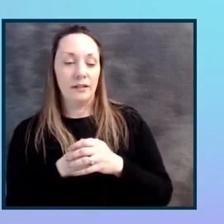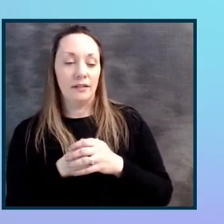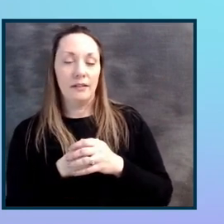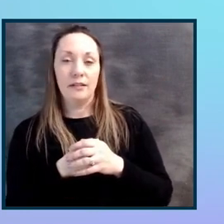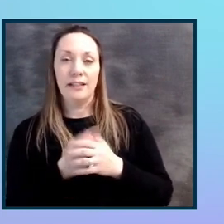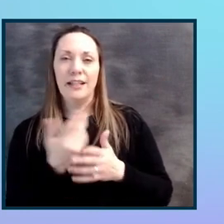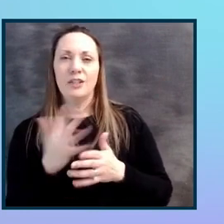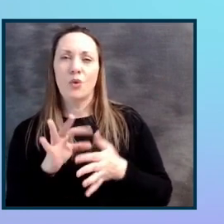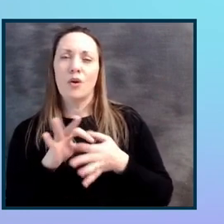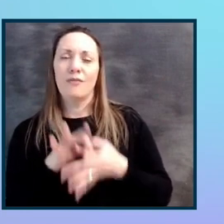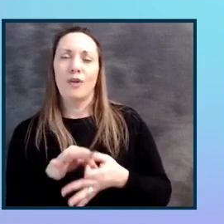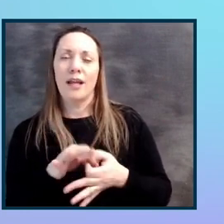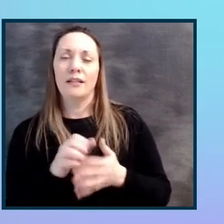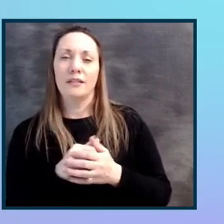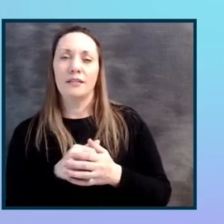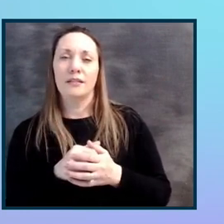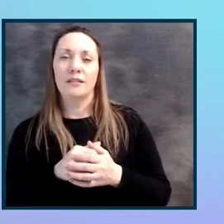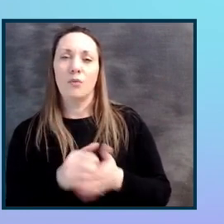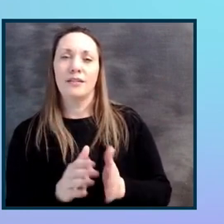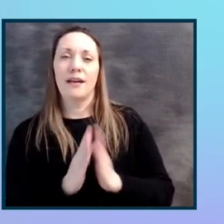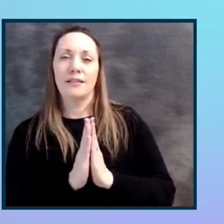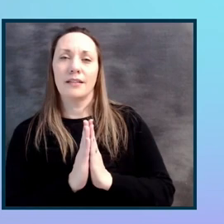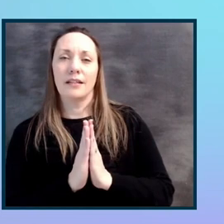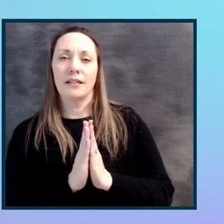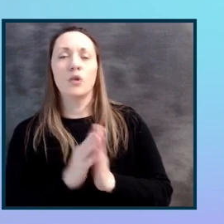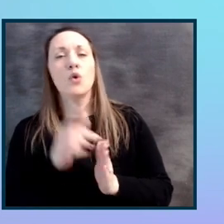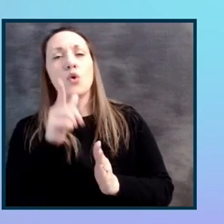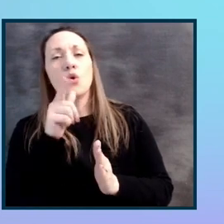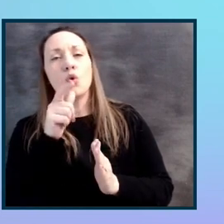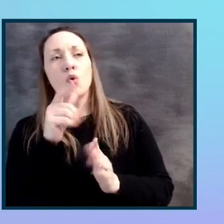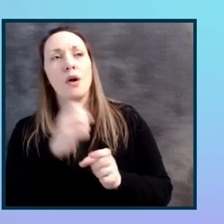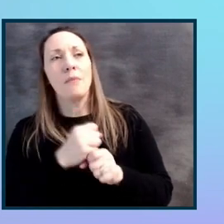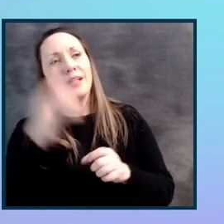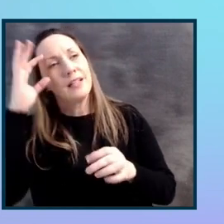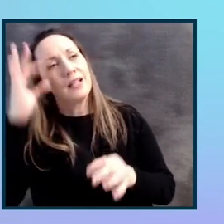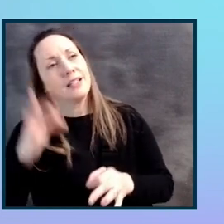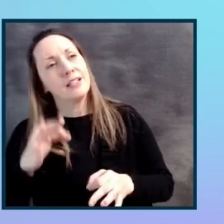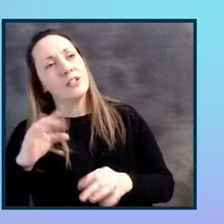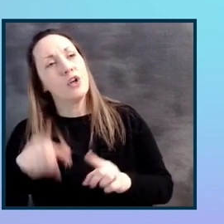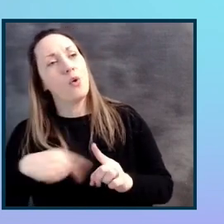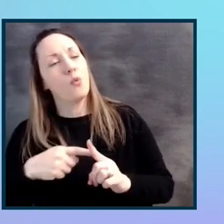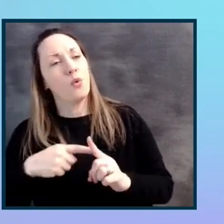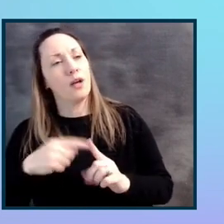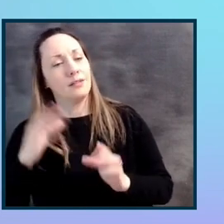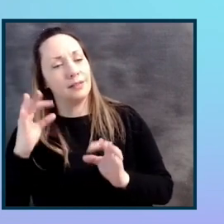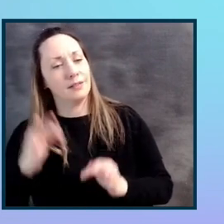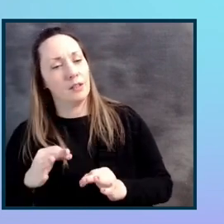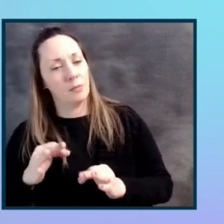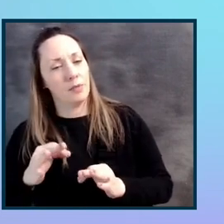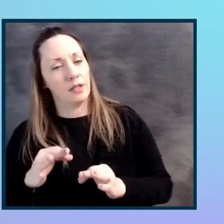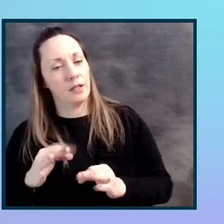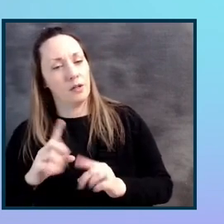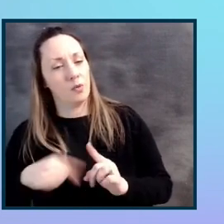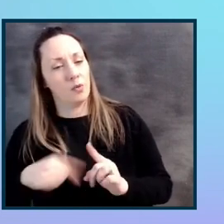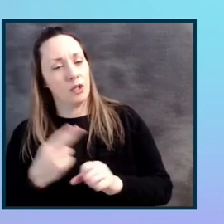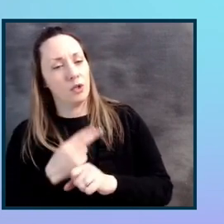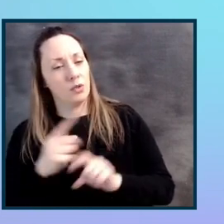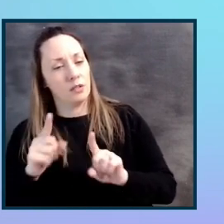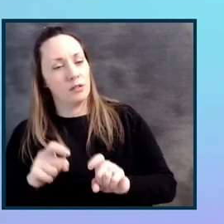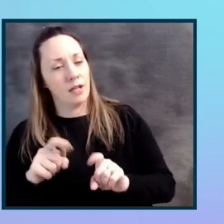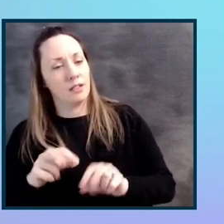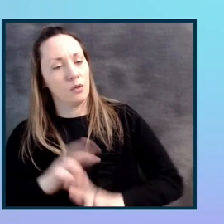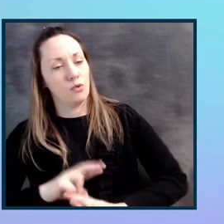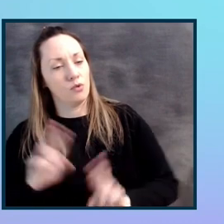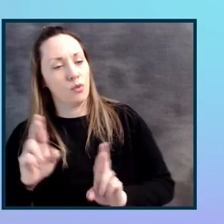sort of related. So it's asking, who are the decision makers when determining when user testing was